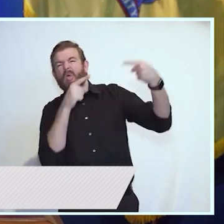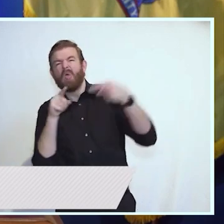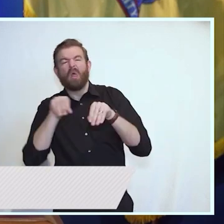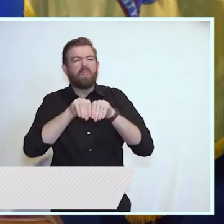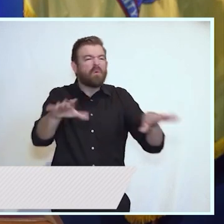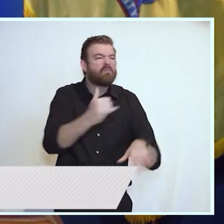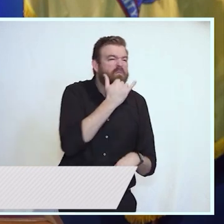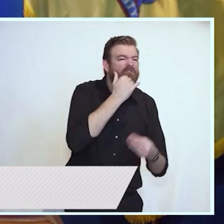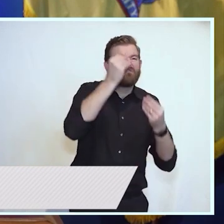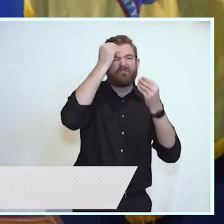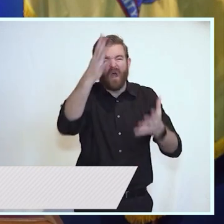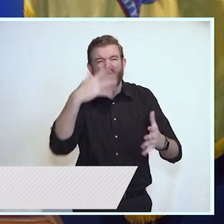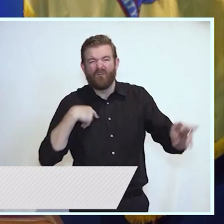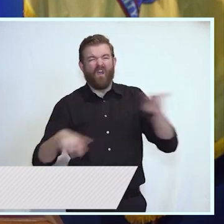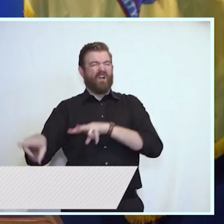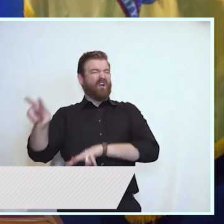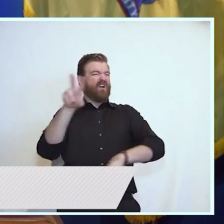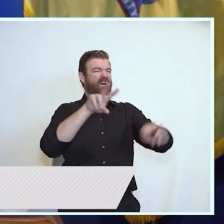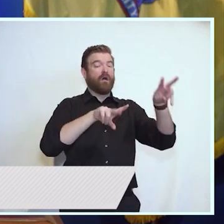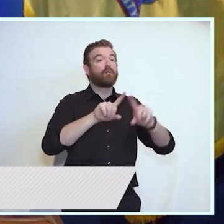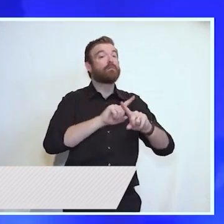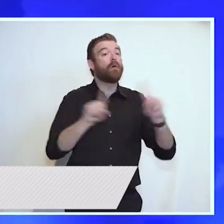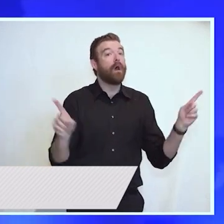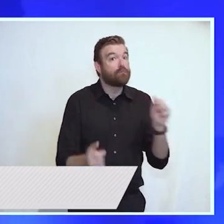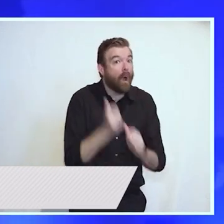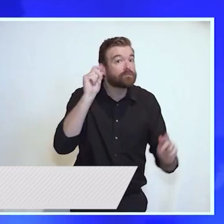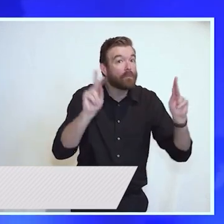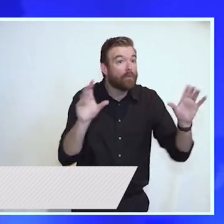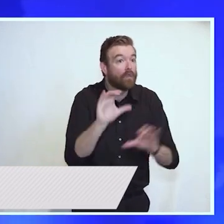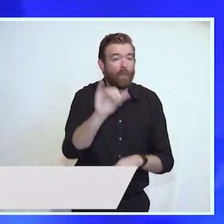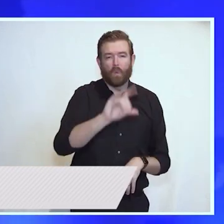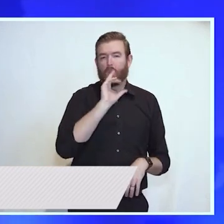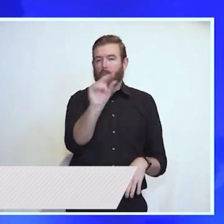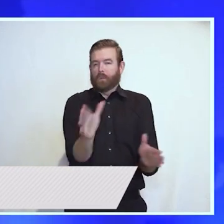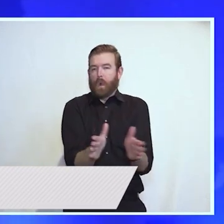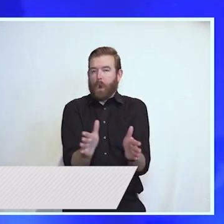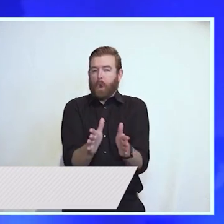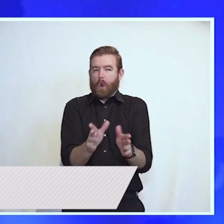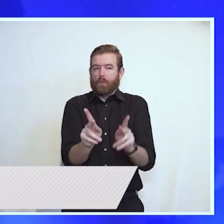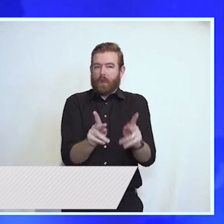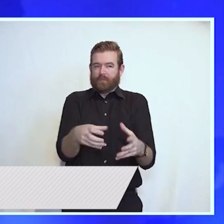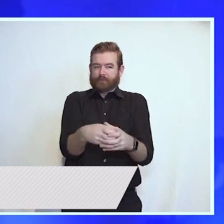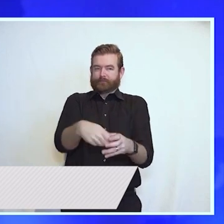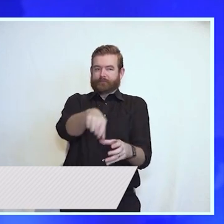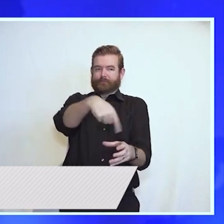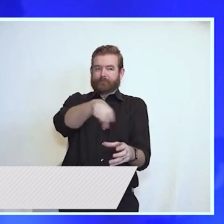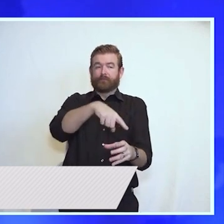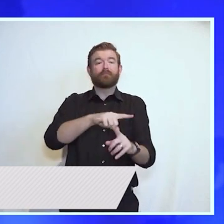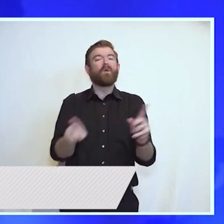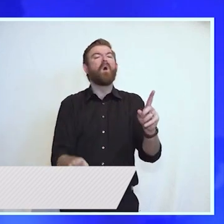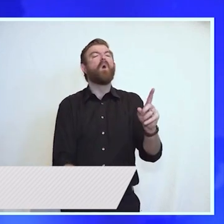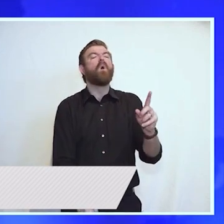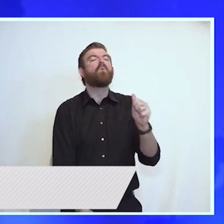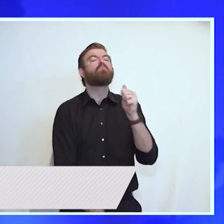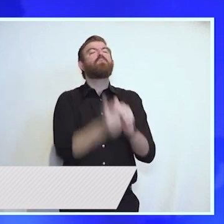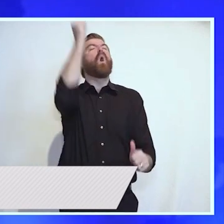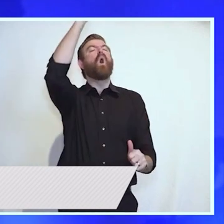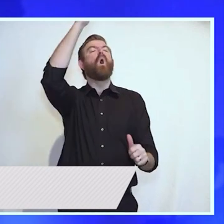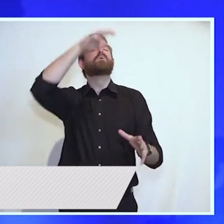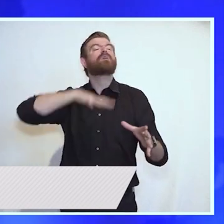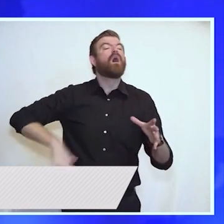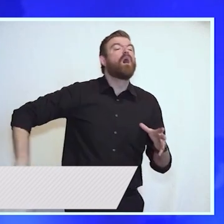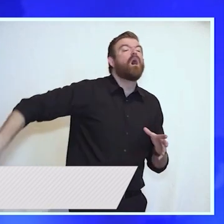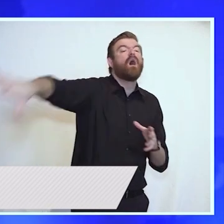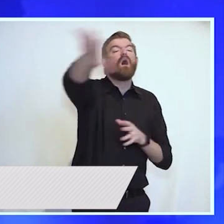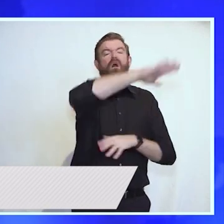in New Jersey, but to be sure, it's a small minority. There are far, far many more of you who have done the hard work and